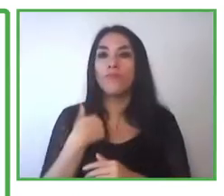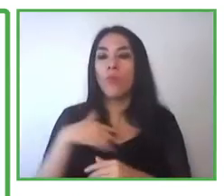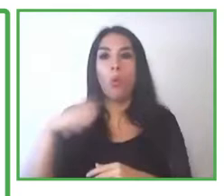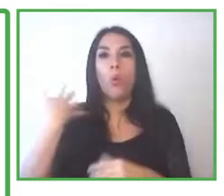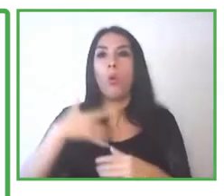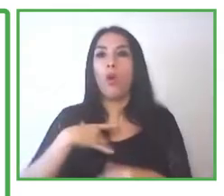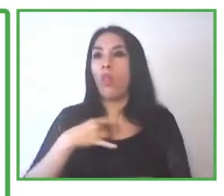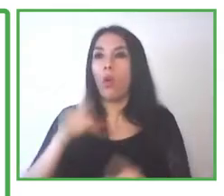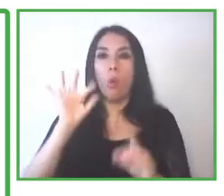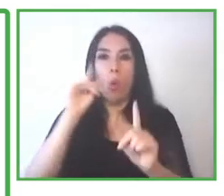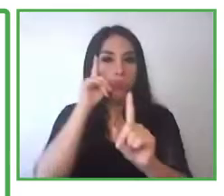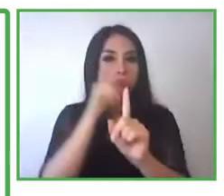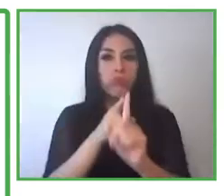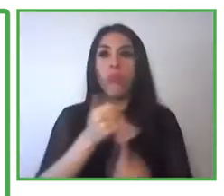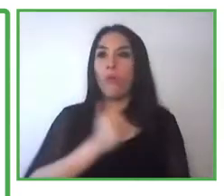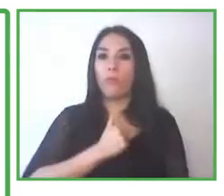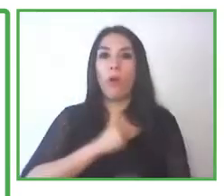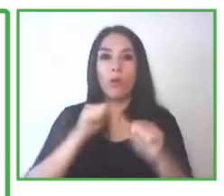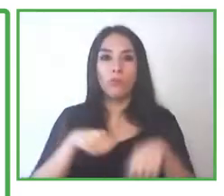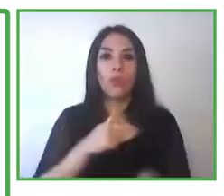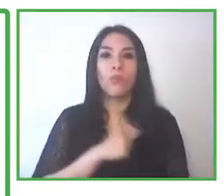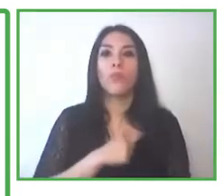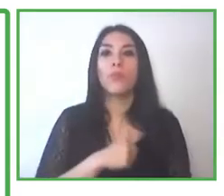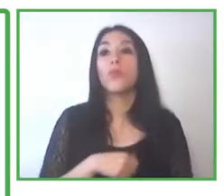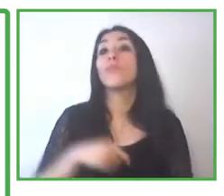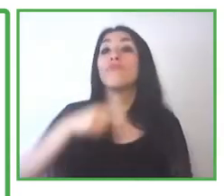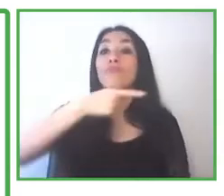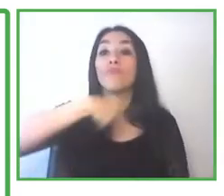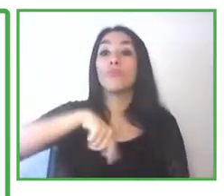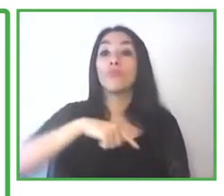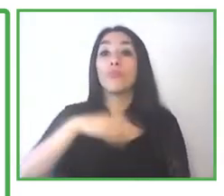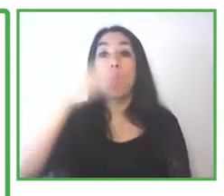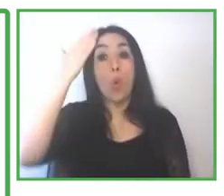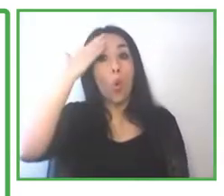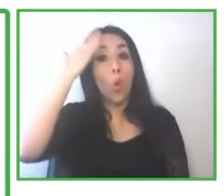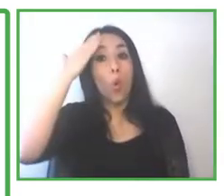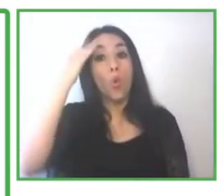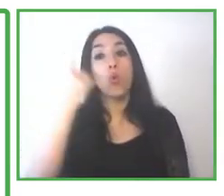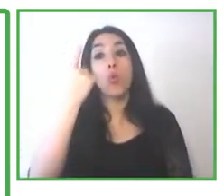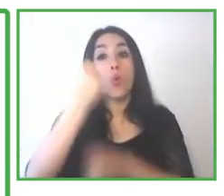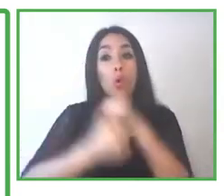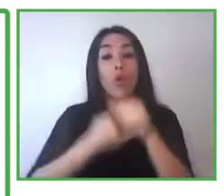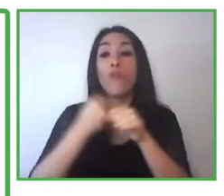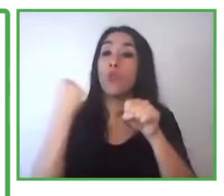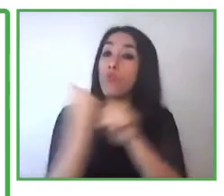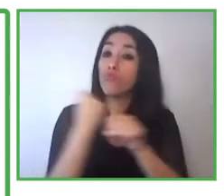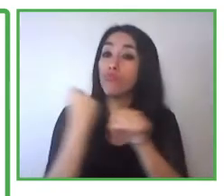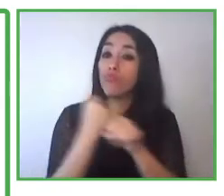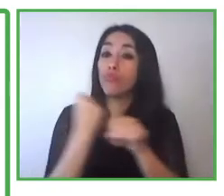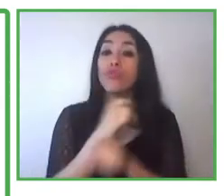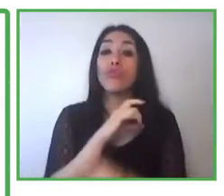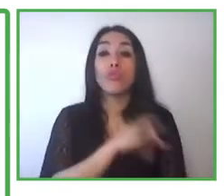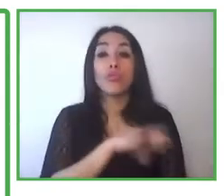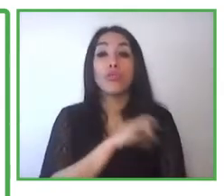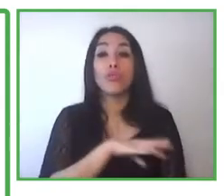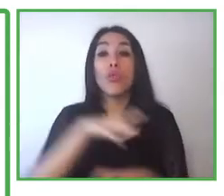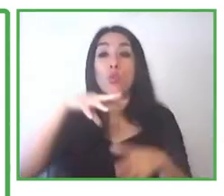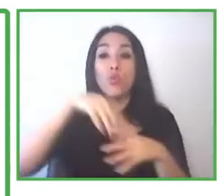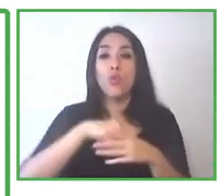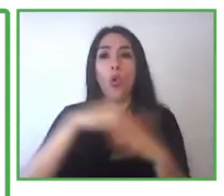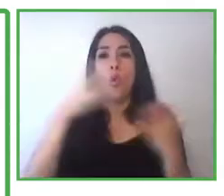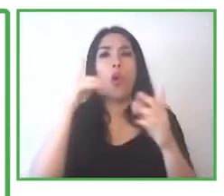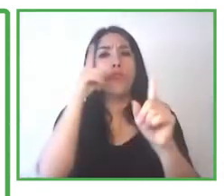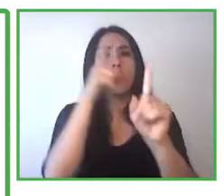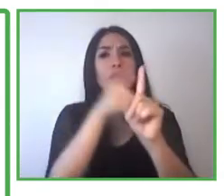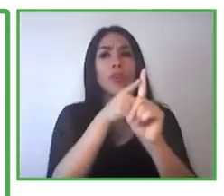models and goals that are clear in our vast experience working towards inclusion in Chile. We have